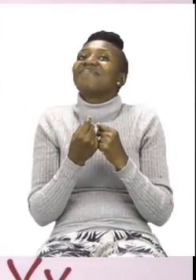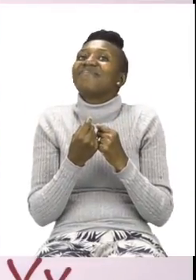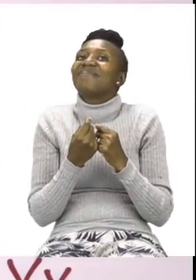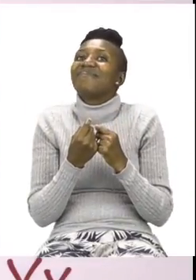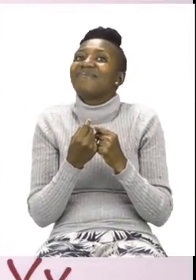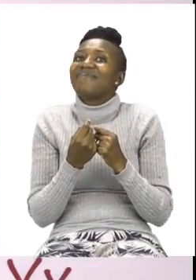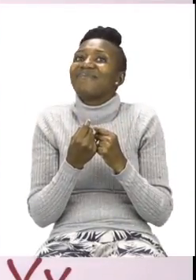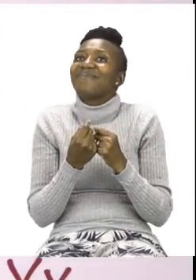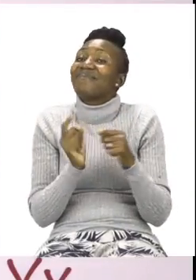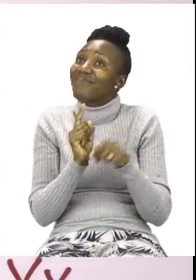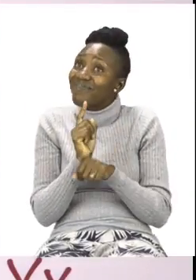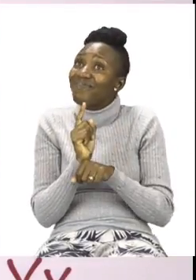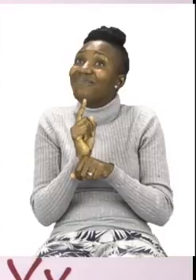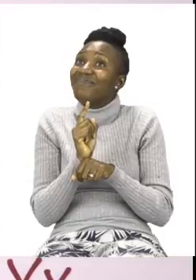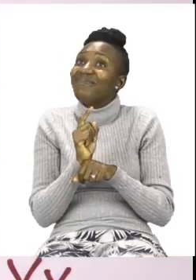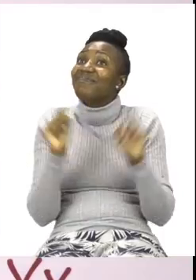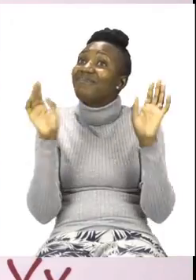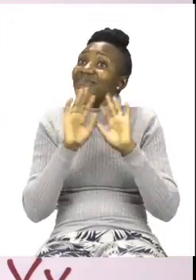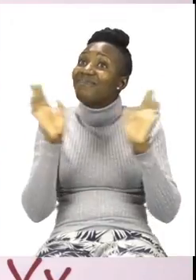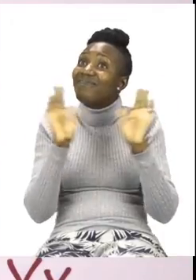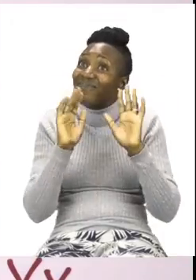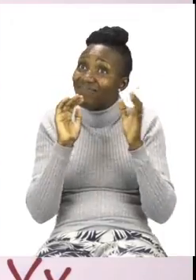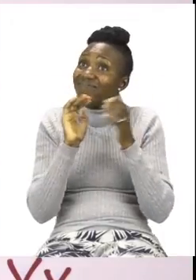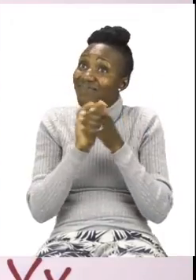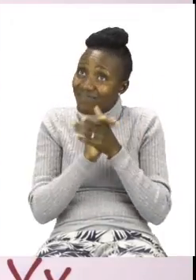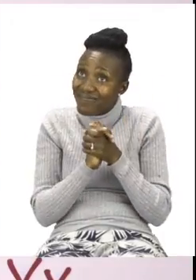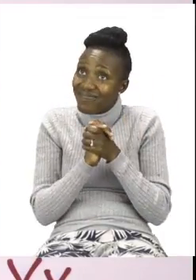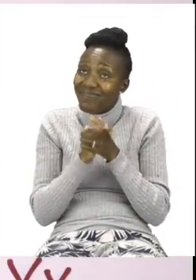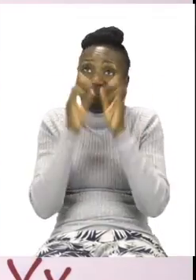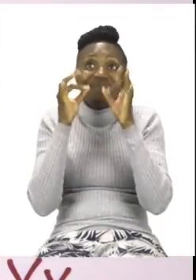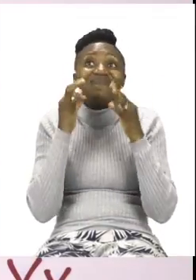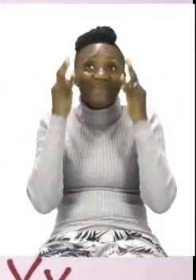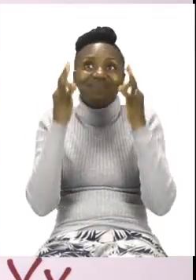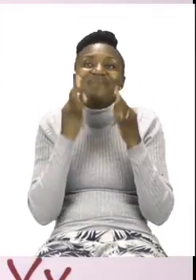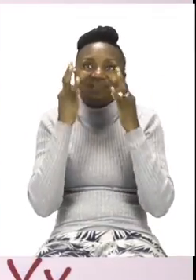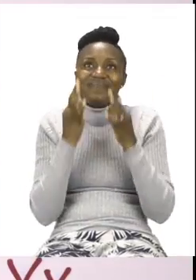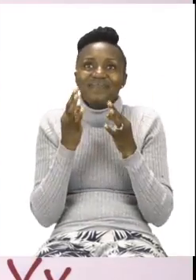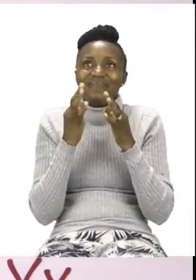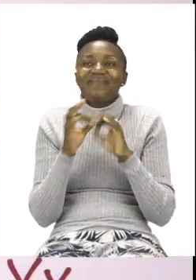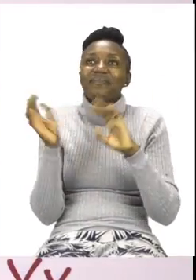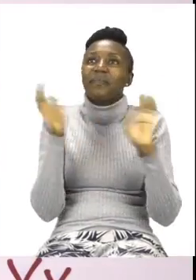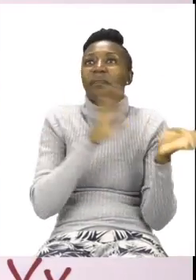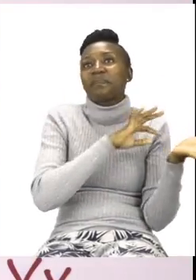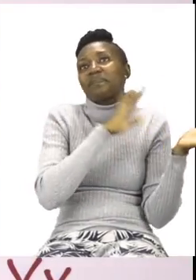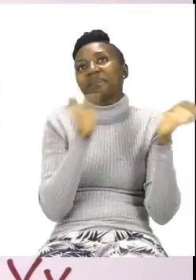to say goodbye to our special friends. Let's sing our special goodbye song. Goodbye,